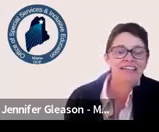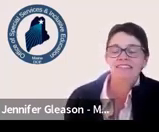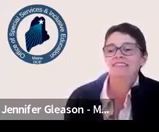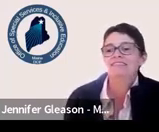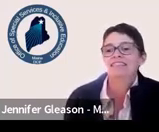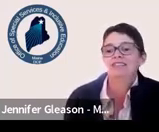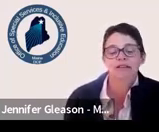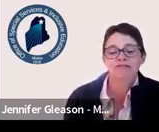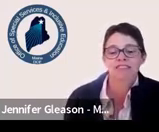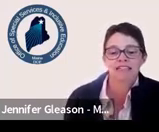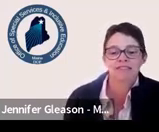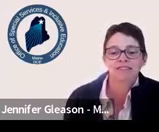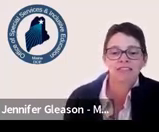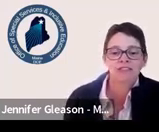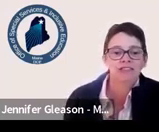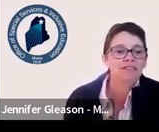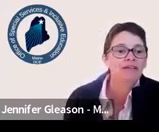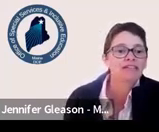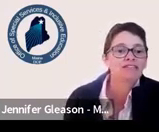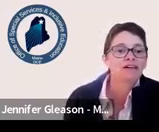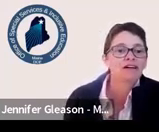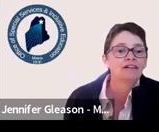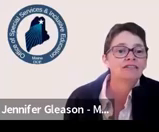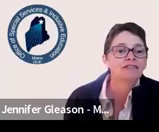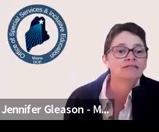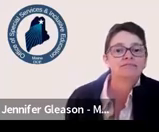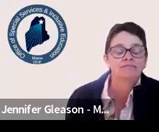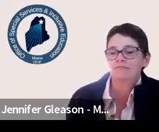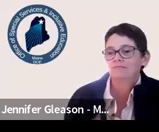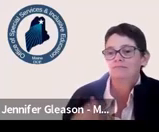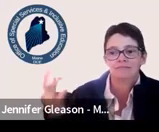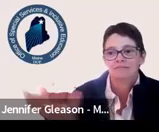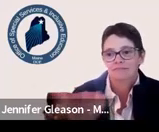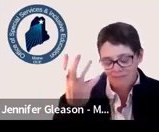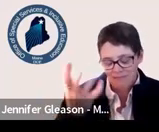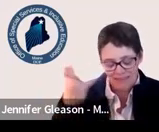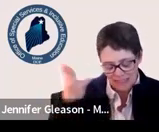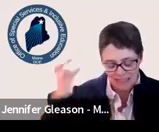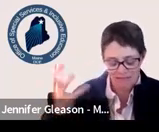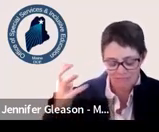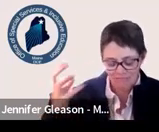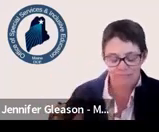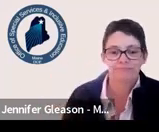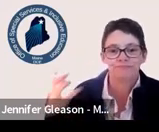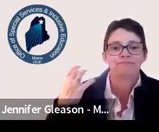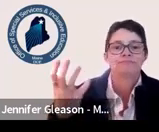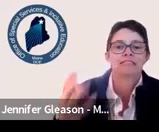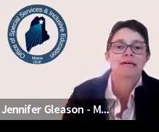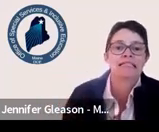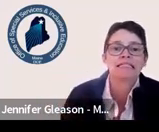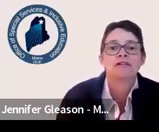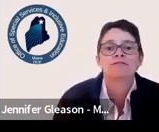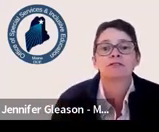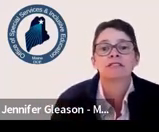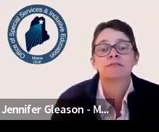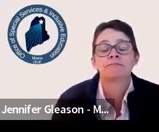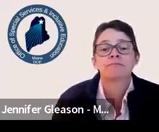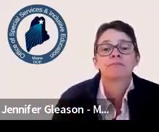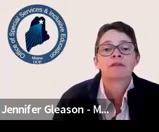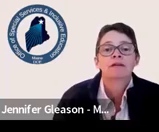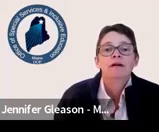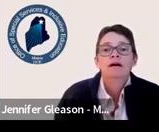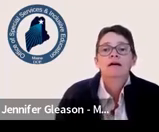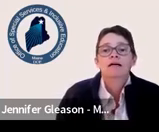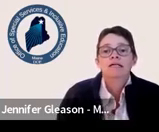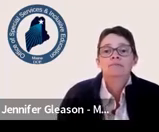All right. I do love these conversations. It makes it all, I think it cements it all for us.